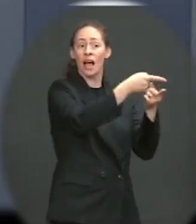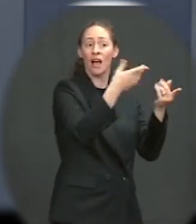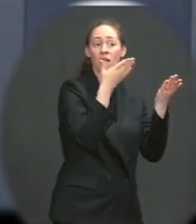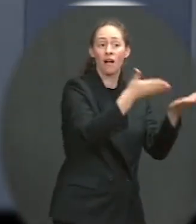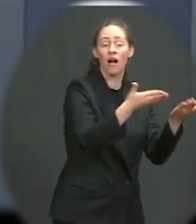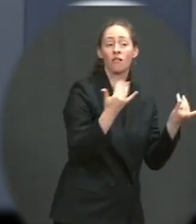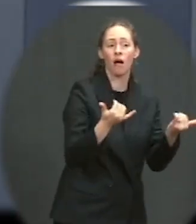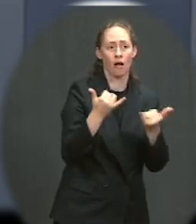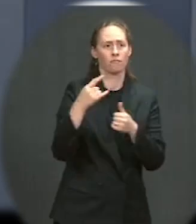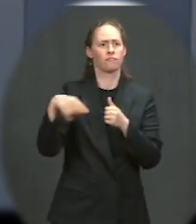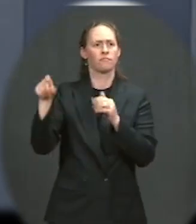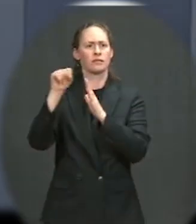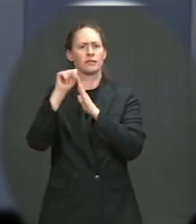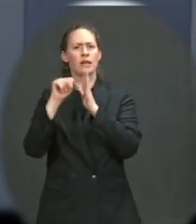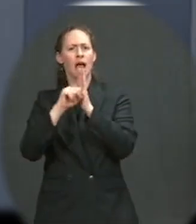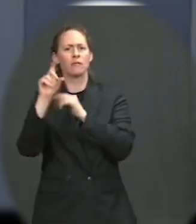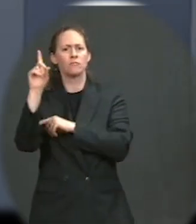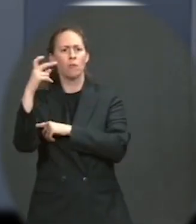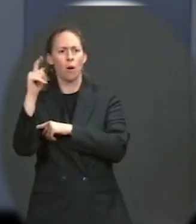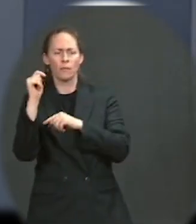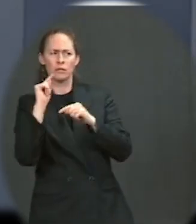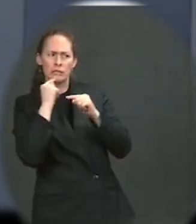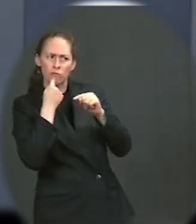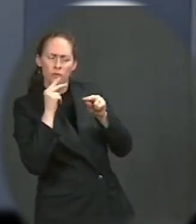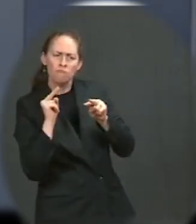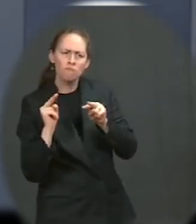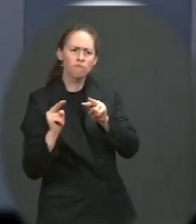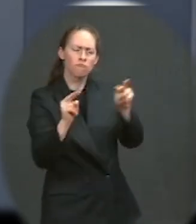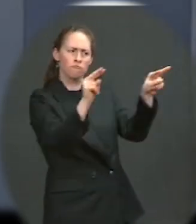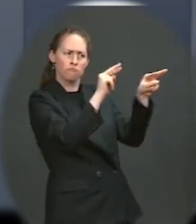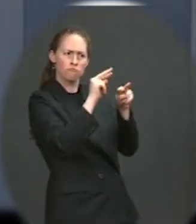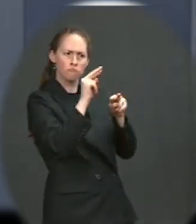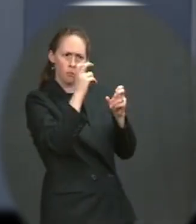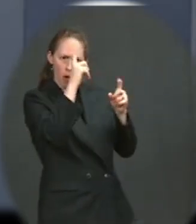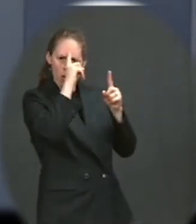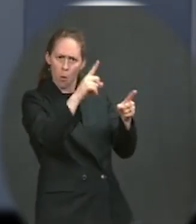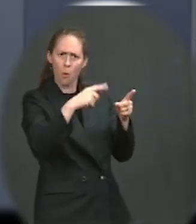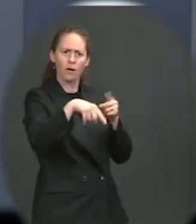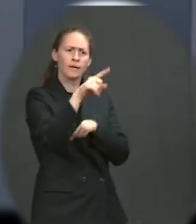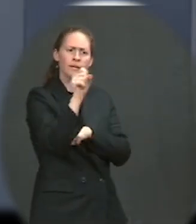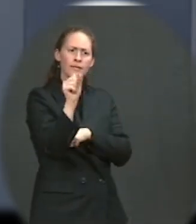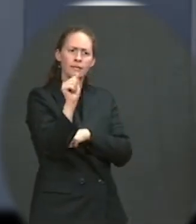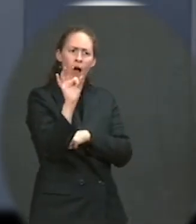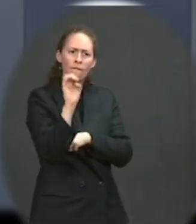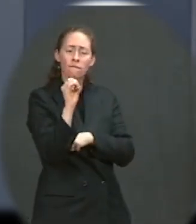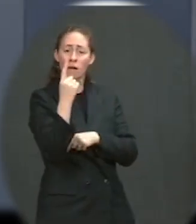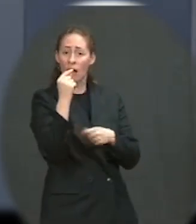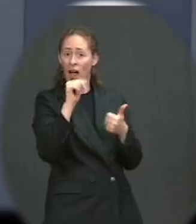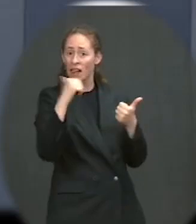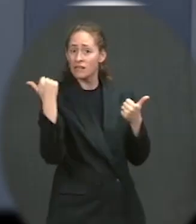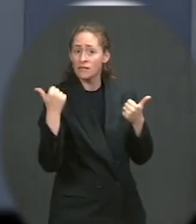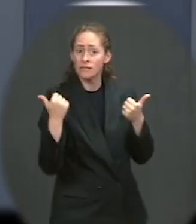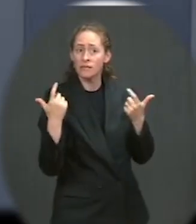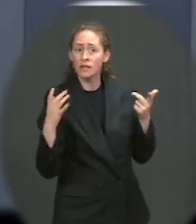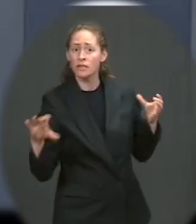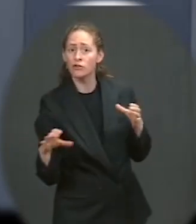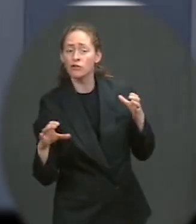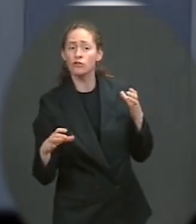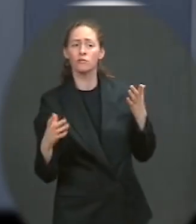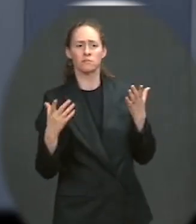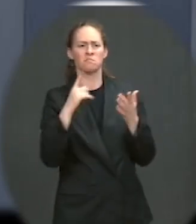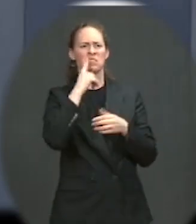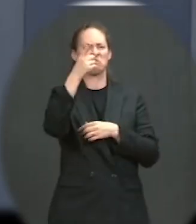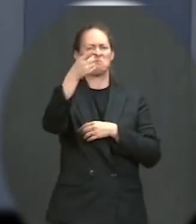takes very seriously and assesses whether there is a need to take any additional action. And I would certainly defer to them